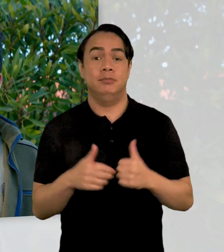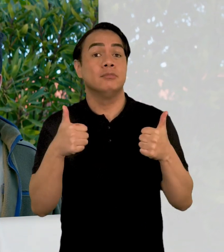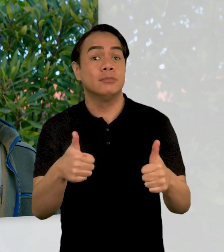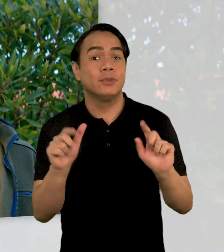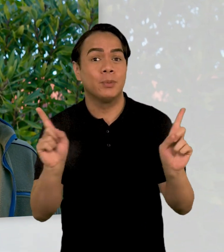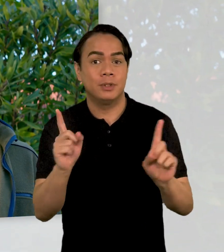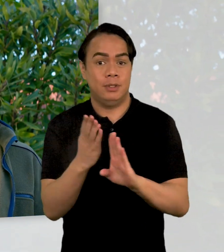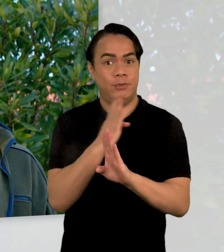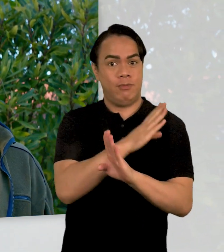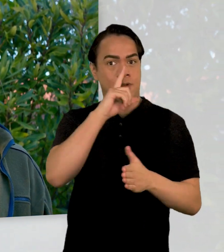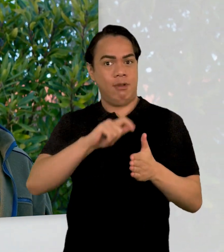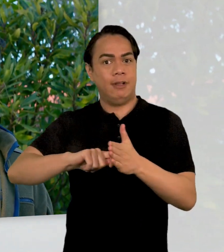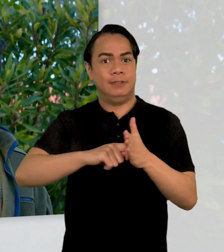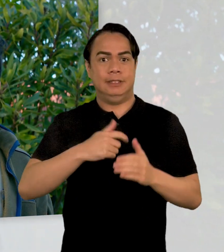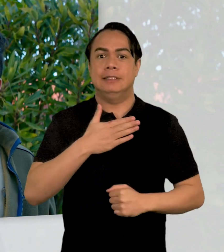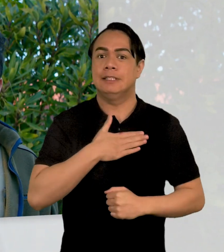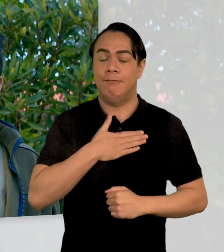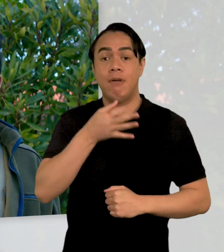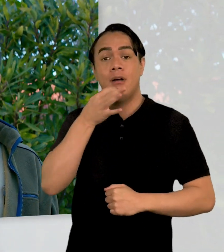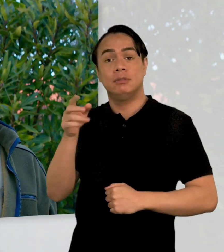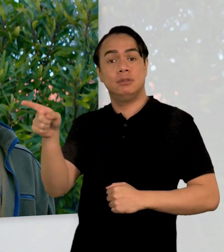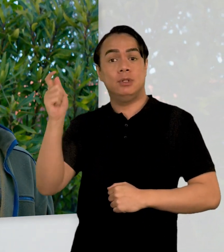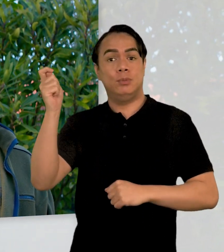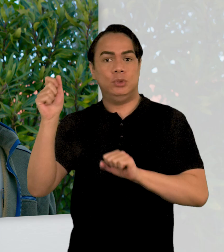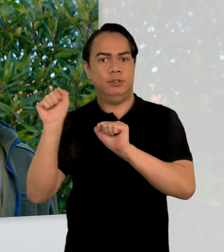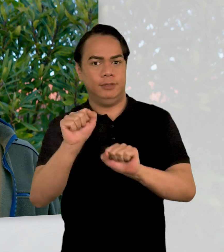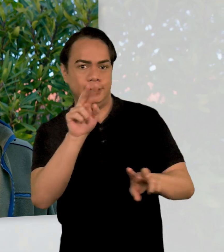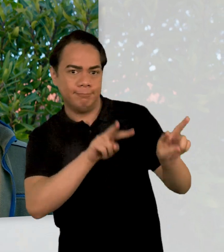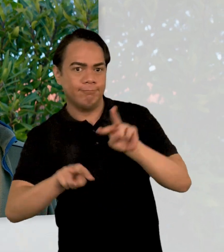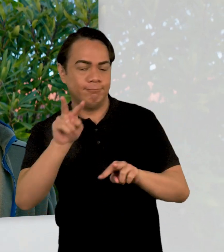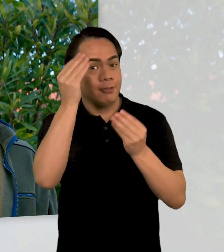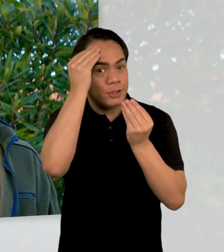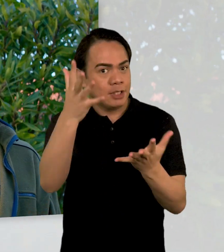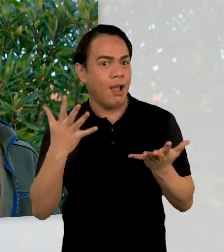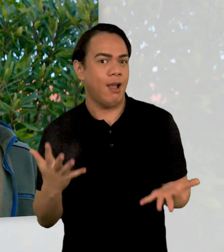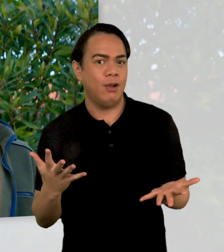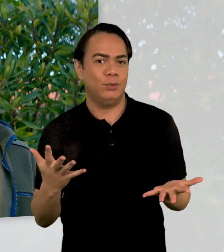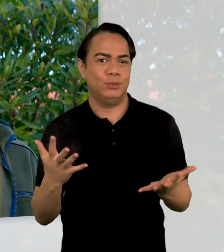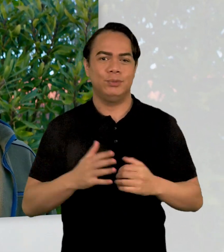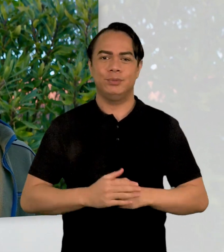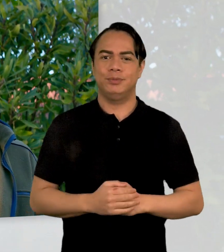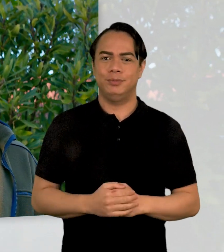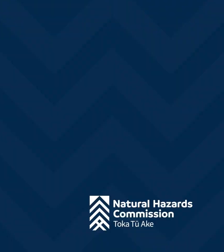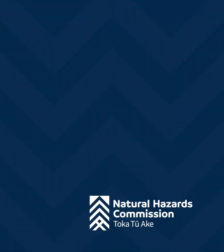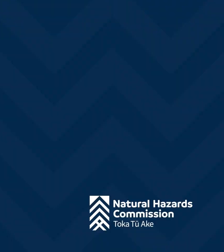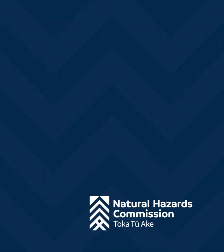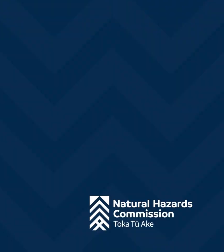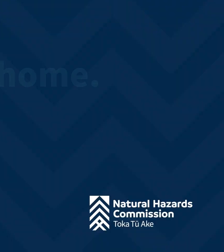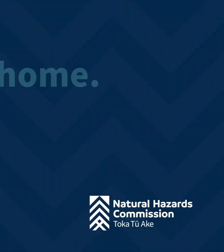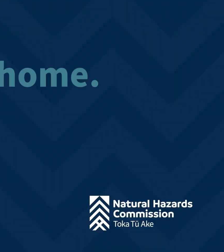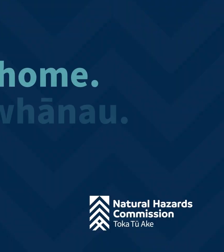for most of us, we can sort it with just one tool. This. Get a builder around. See what they can do to make your chimney safe.